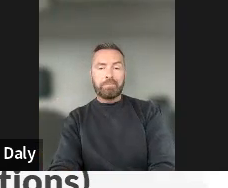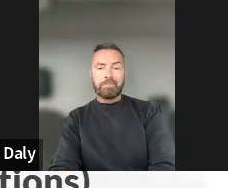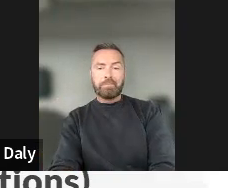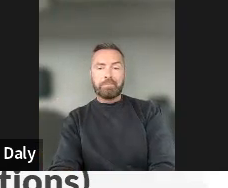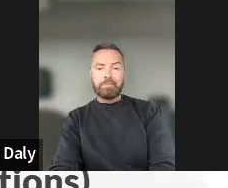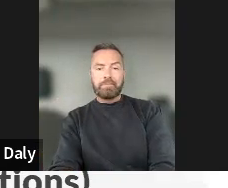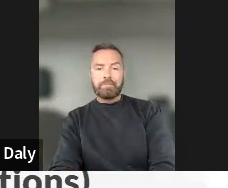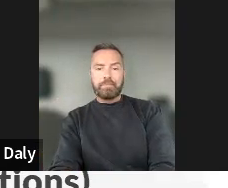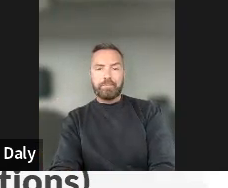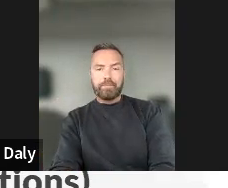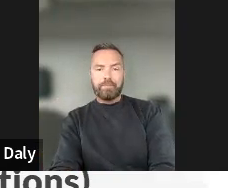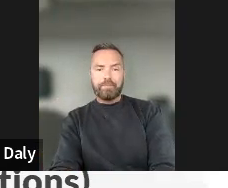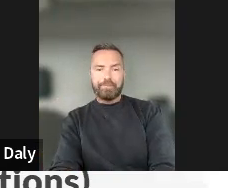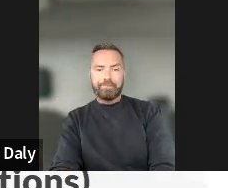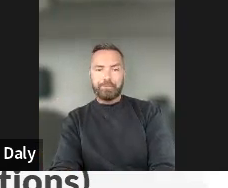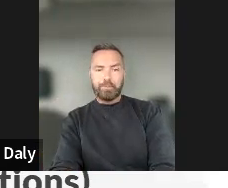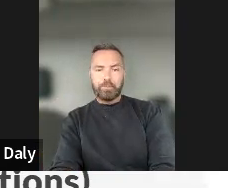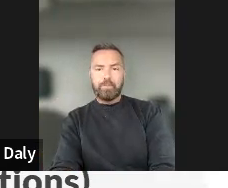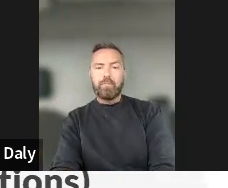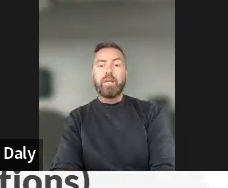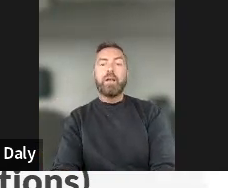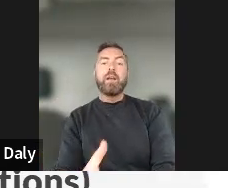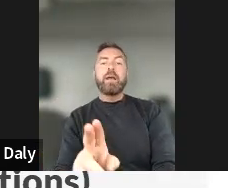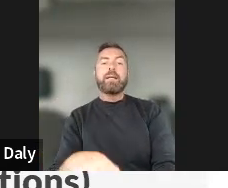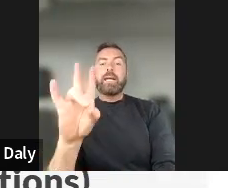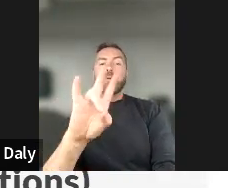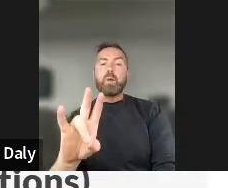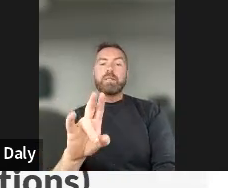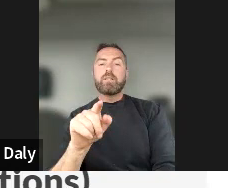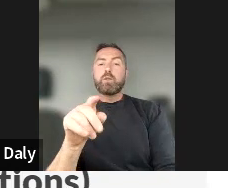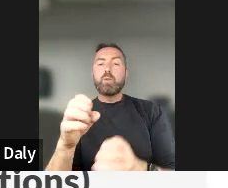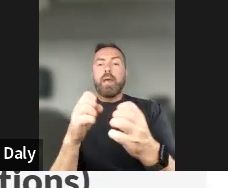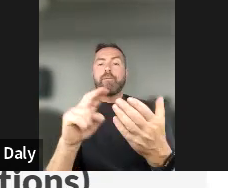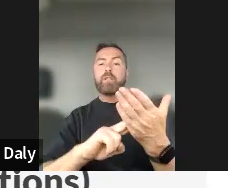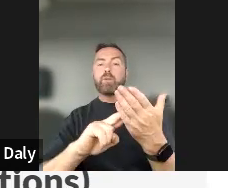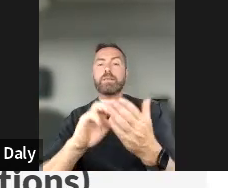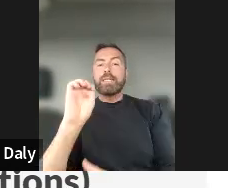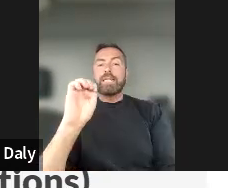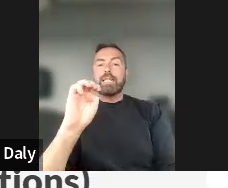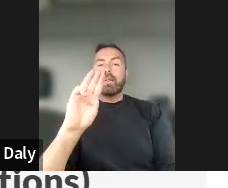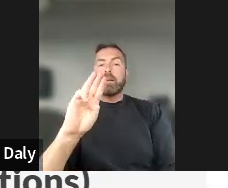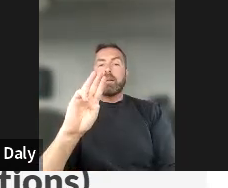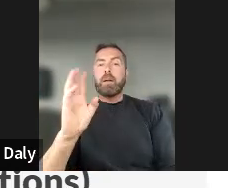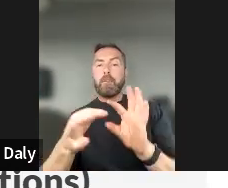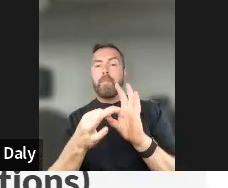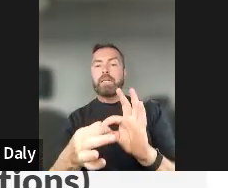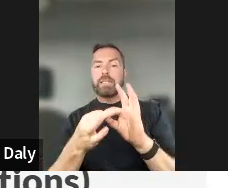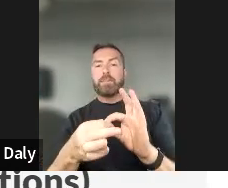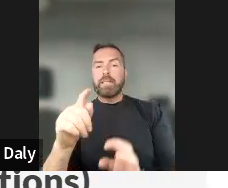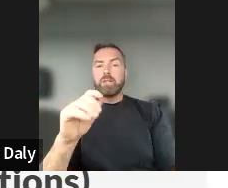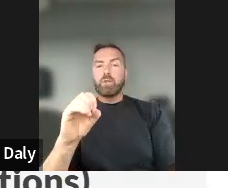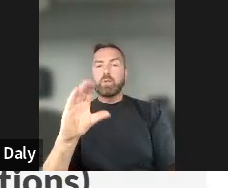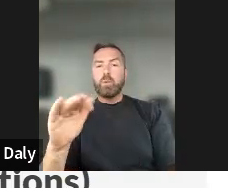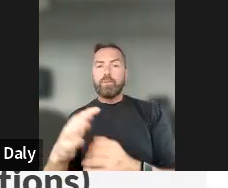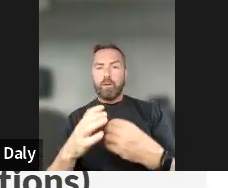Then the next question is, did you ever use an e-participation tool to voice your ideas or even engage in policymaking? Both are